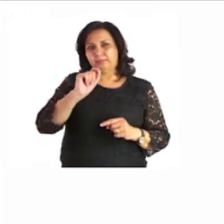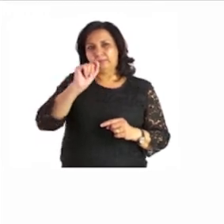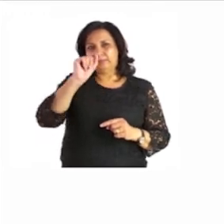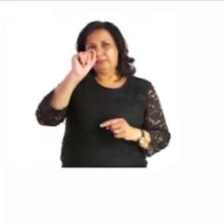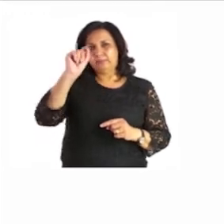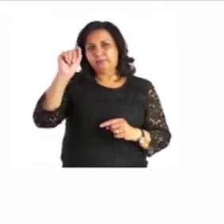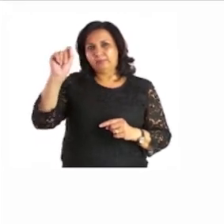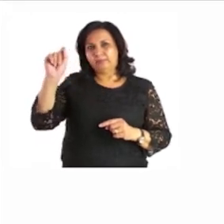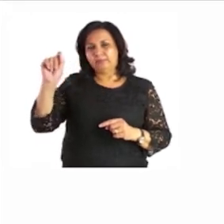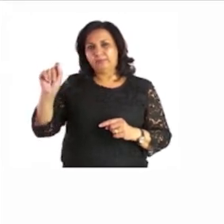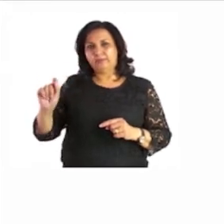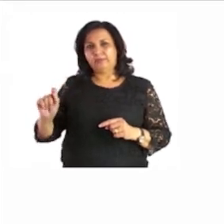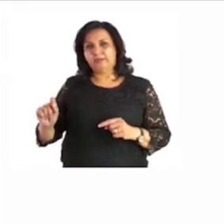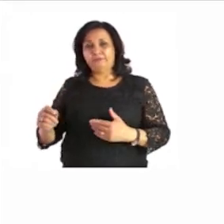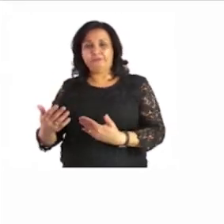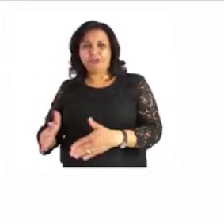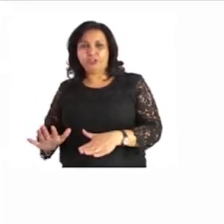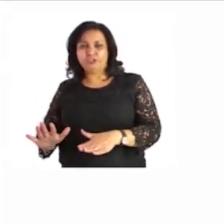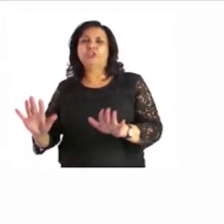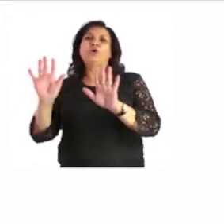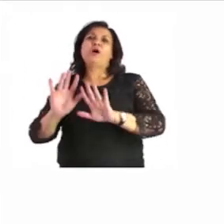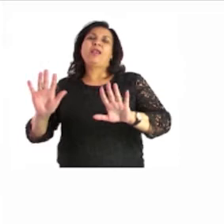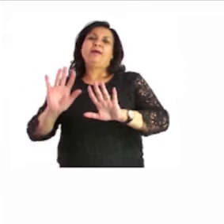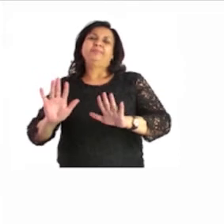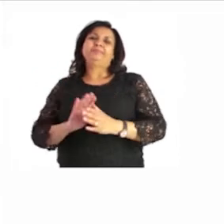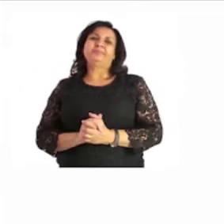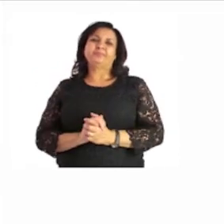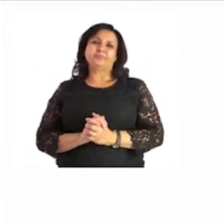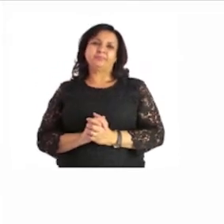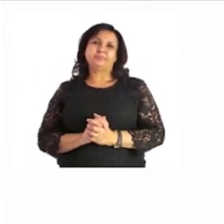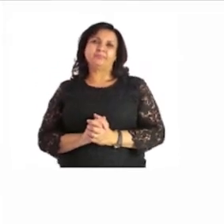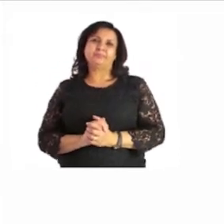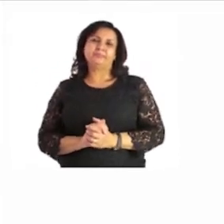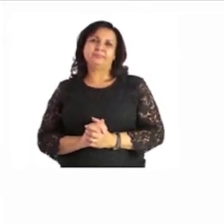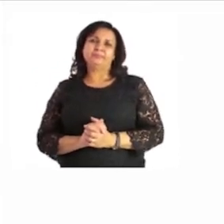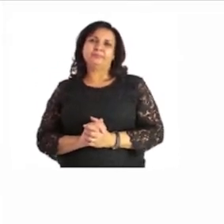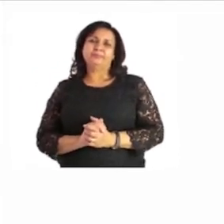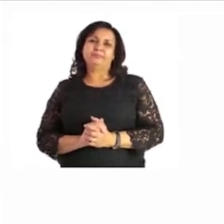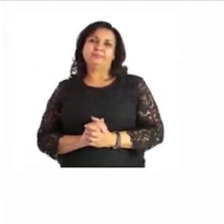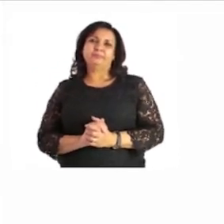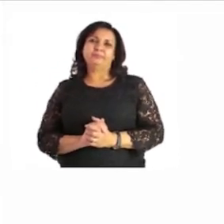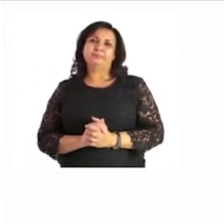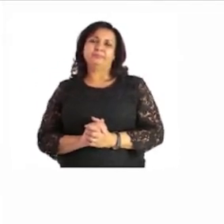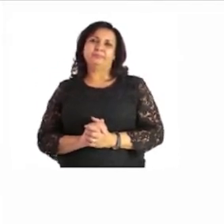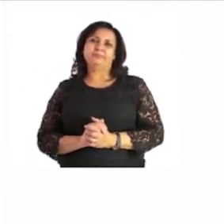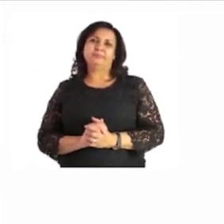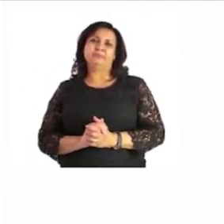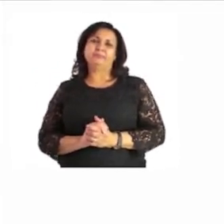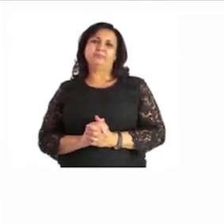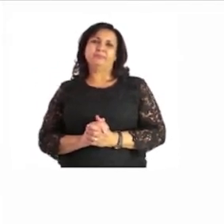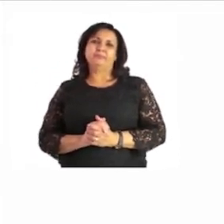door and color in just go check what color your door is at home and then you can do the same color